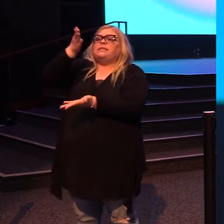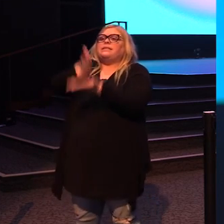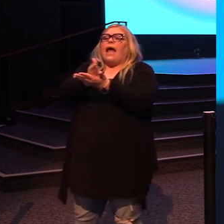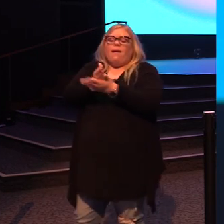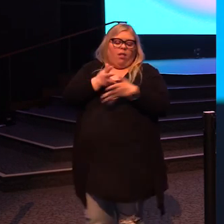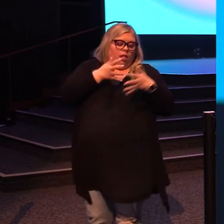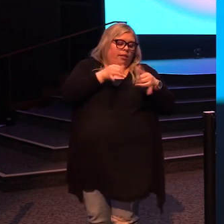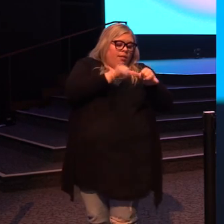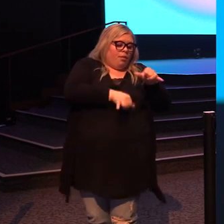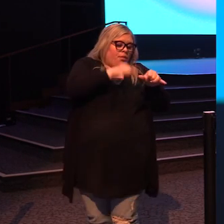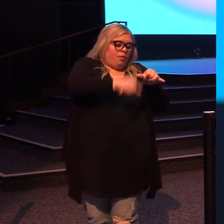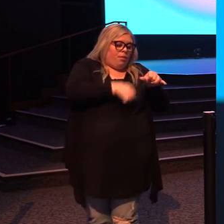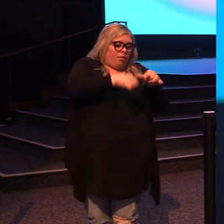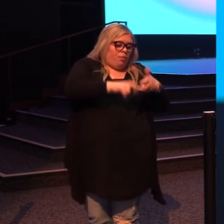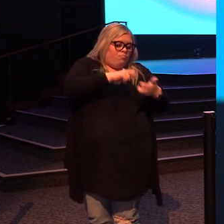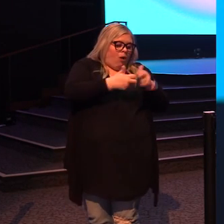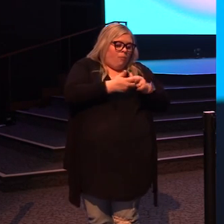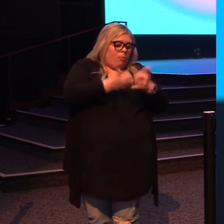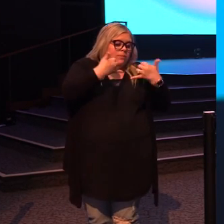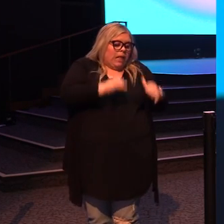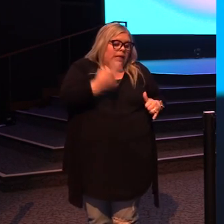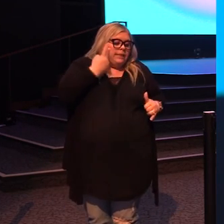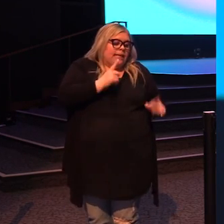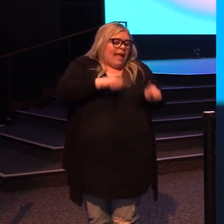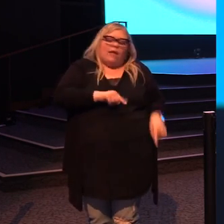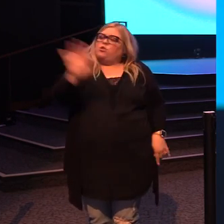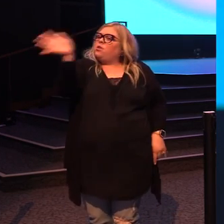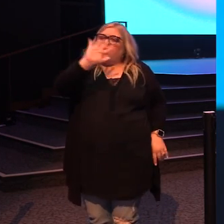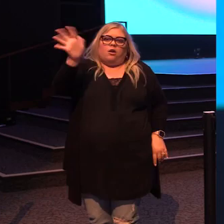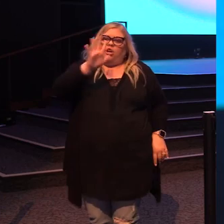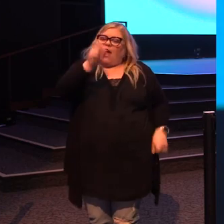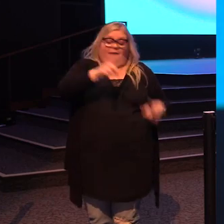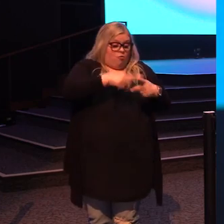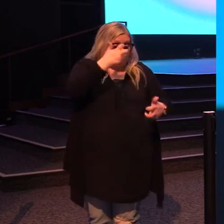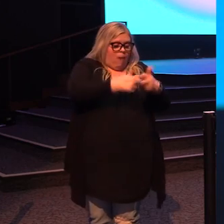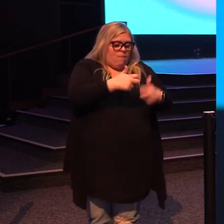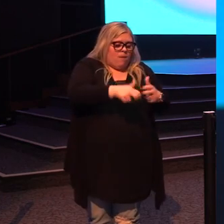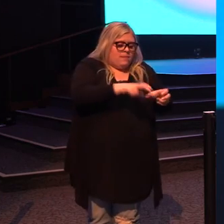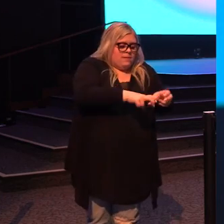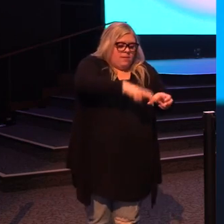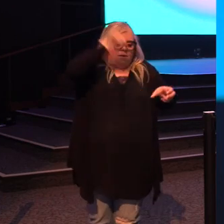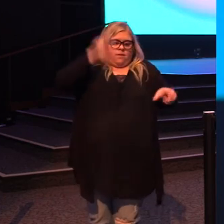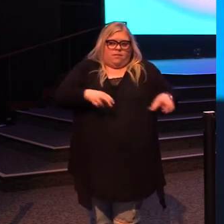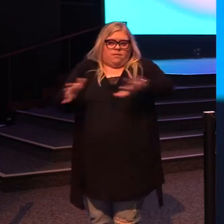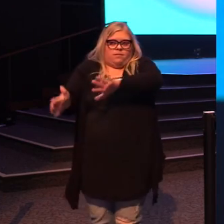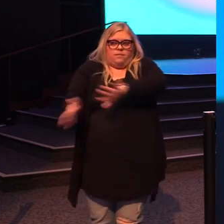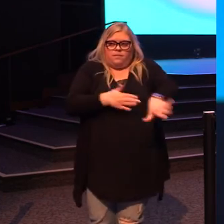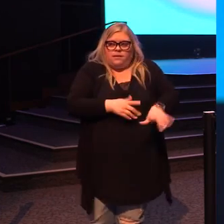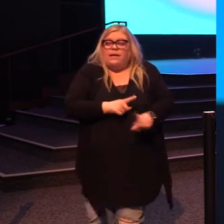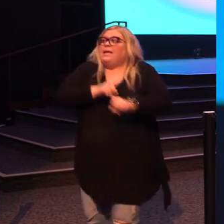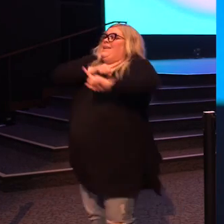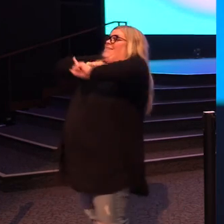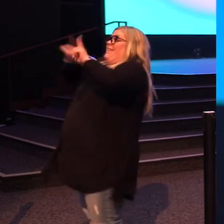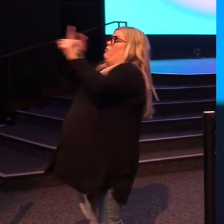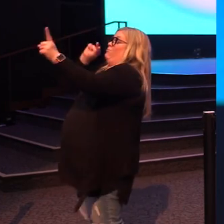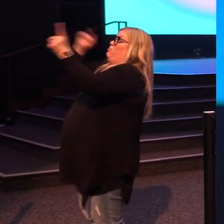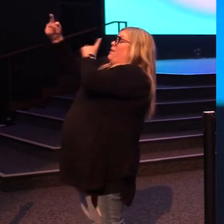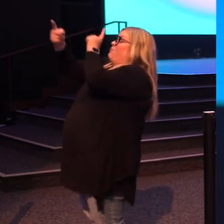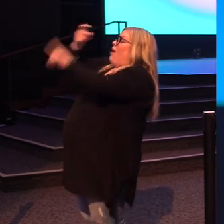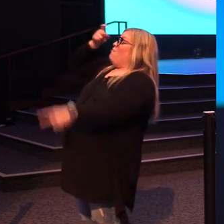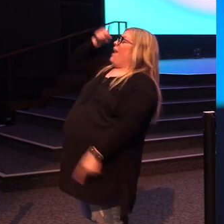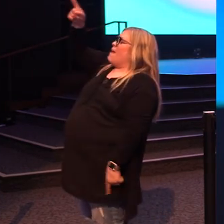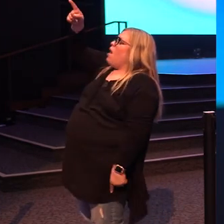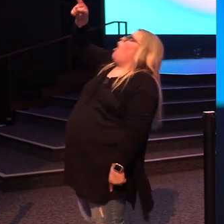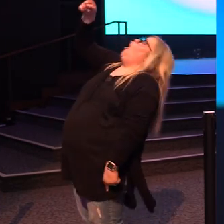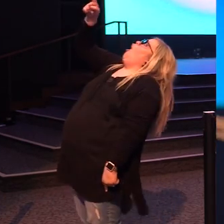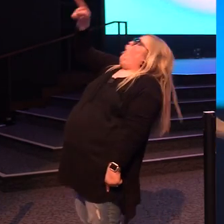problem and expecting to see the answer. You've got to climb out of the problem and get to a higher perspective so you can see the